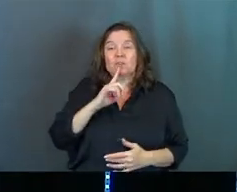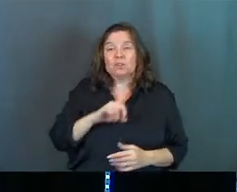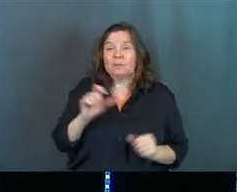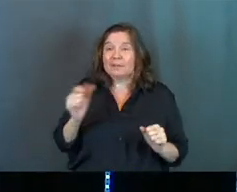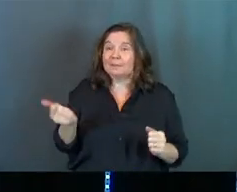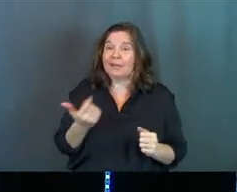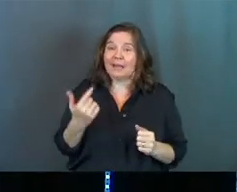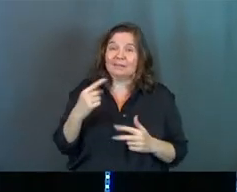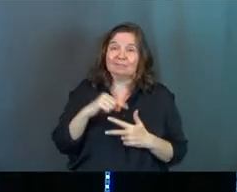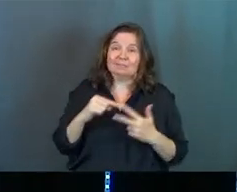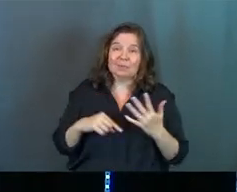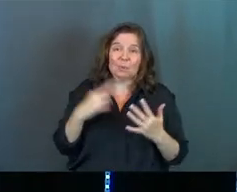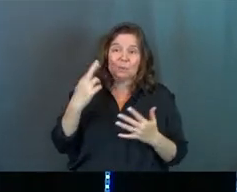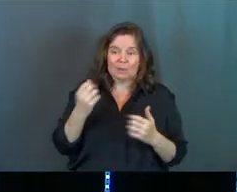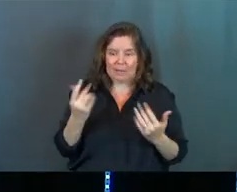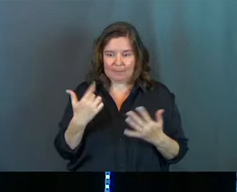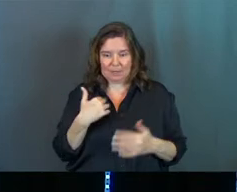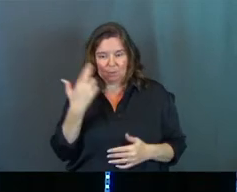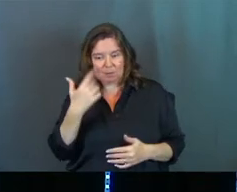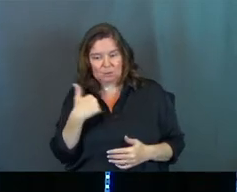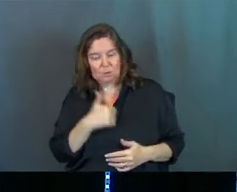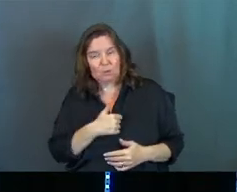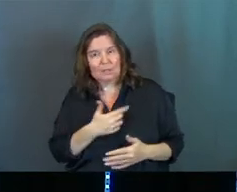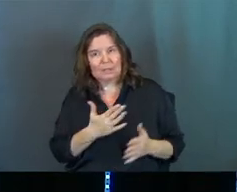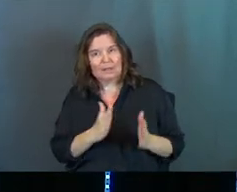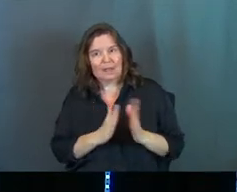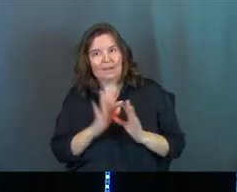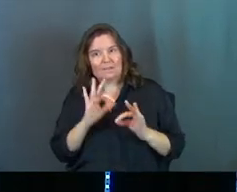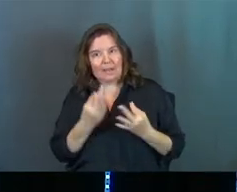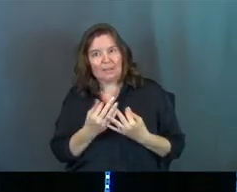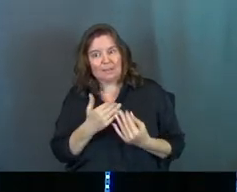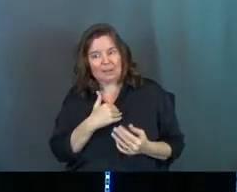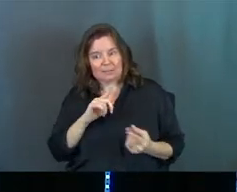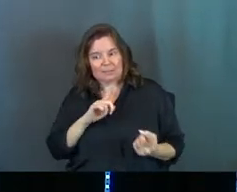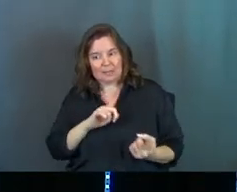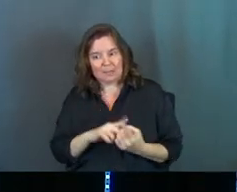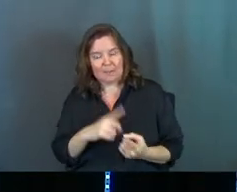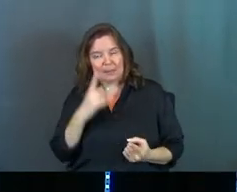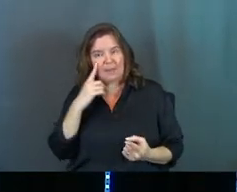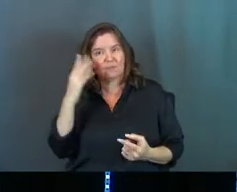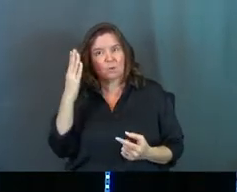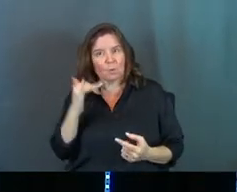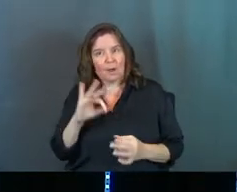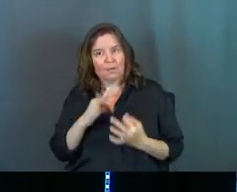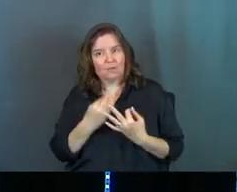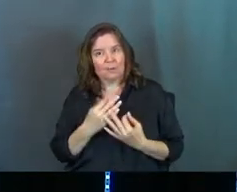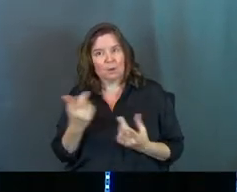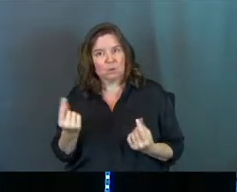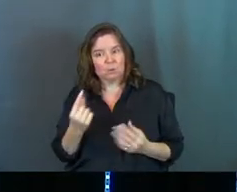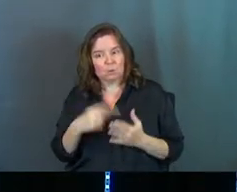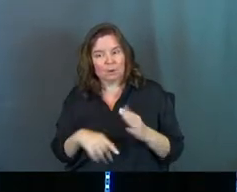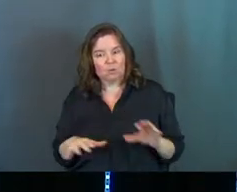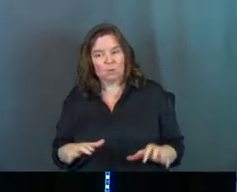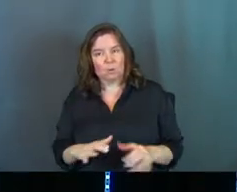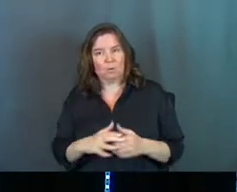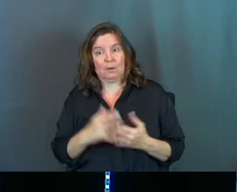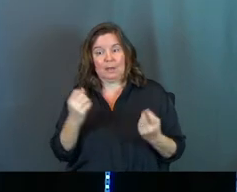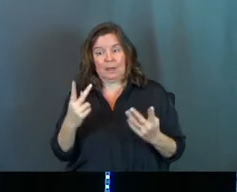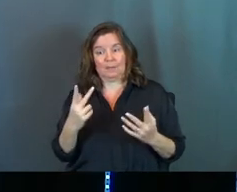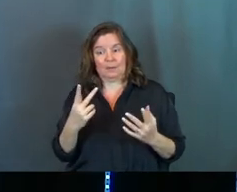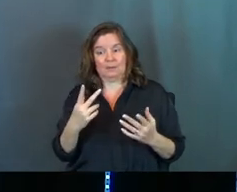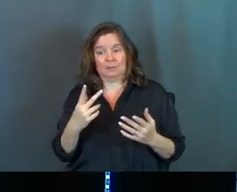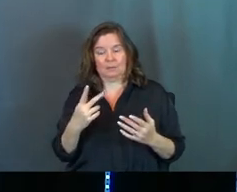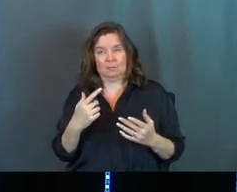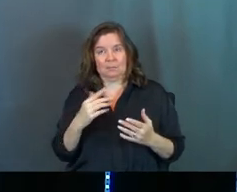sure, but it could be any of these reasons. How many reasons do we, as family members, come up and think of as to why our family members are doing what they're doing? How many